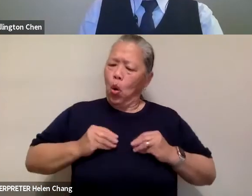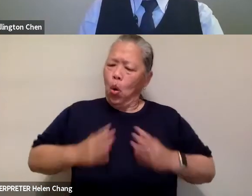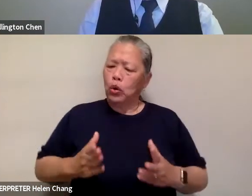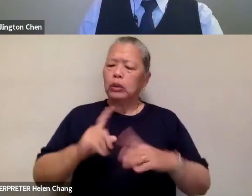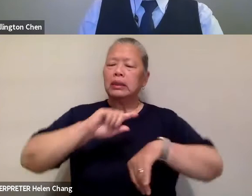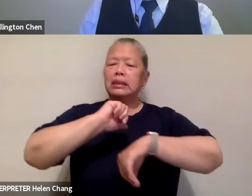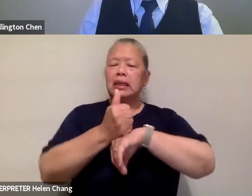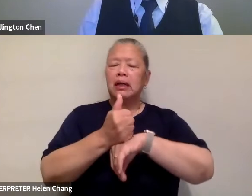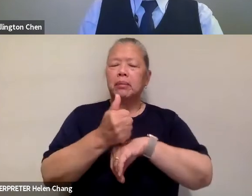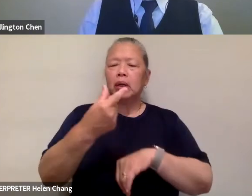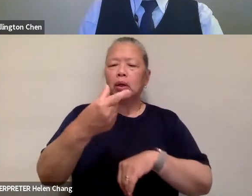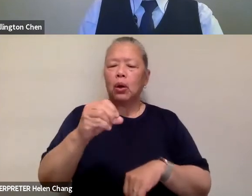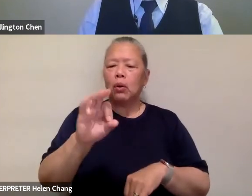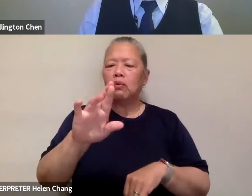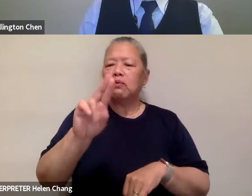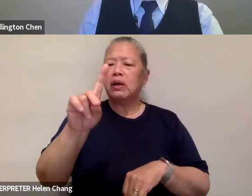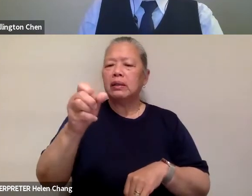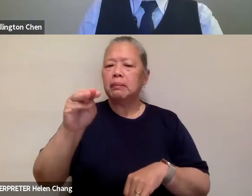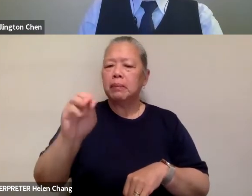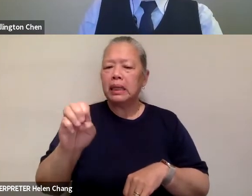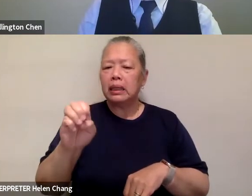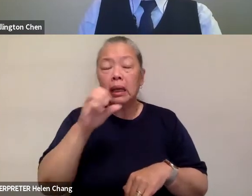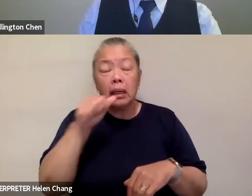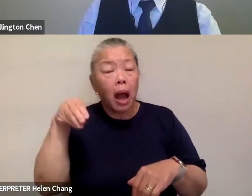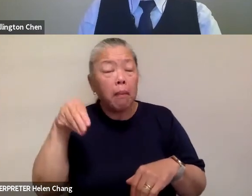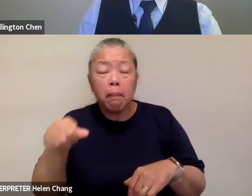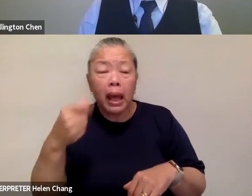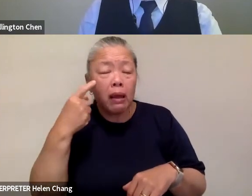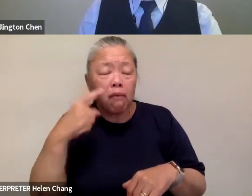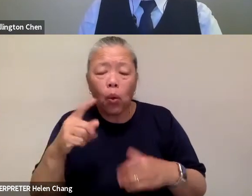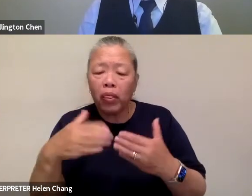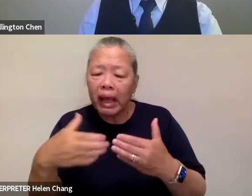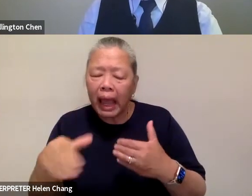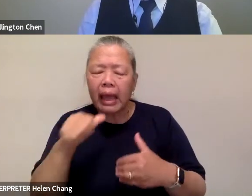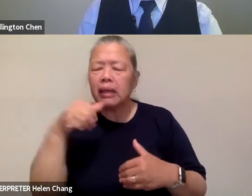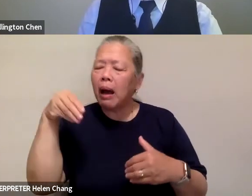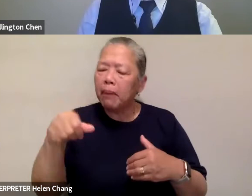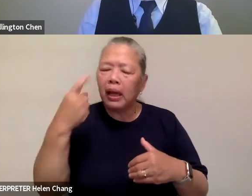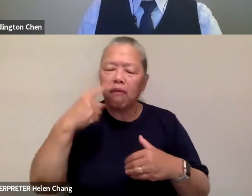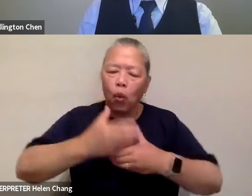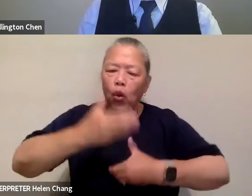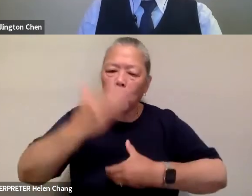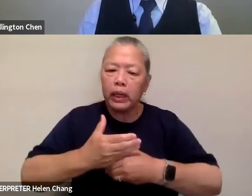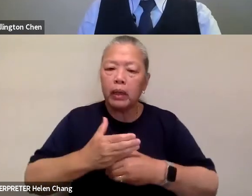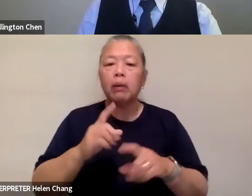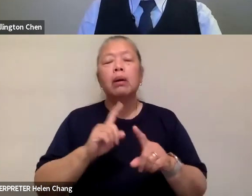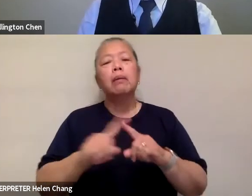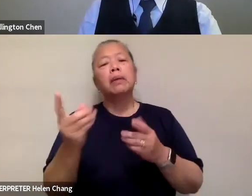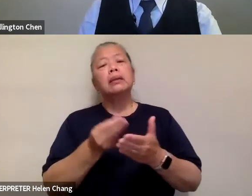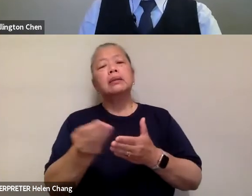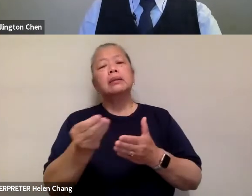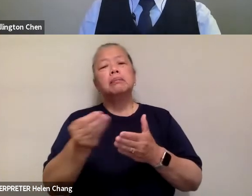not to pay for the damage to her gate and to her window, but to buy security cameras.